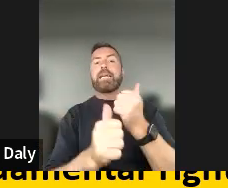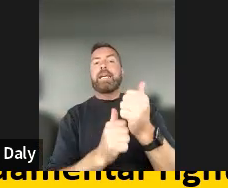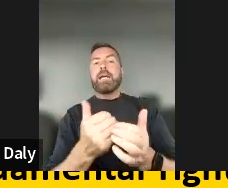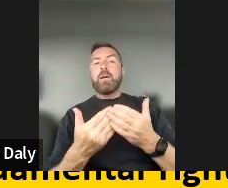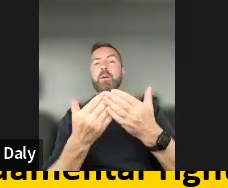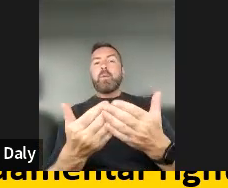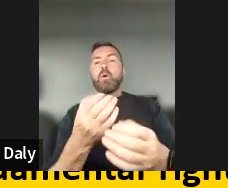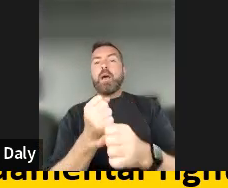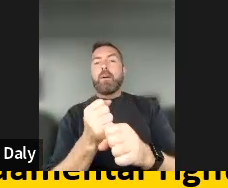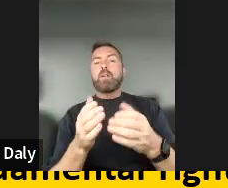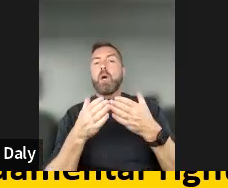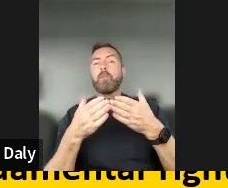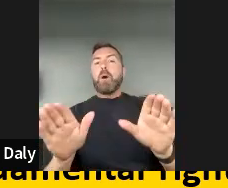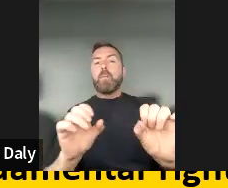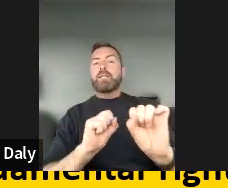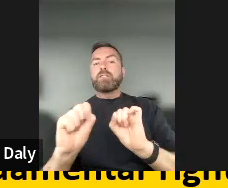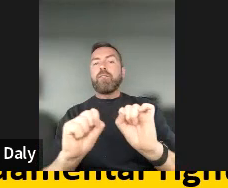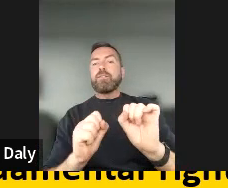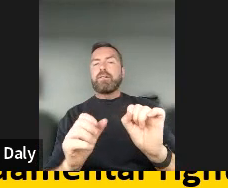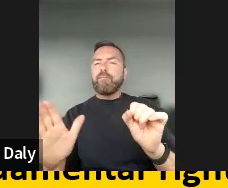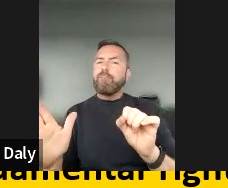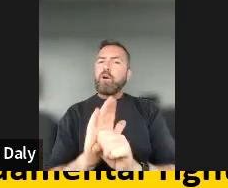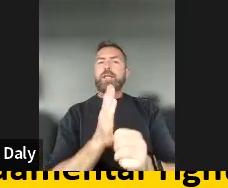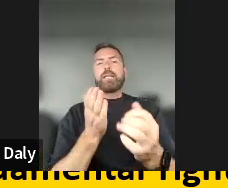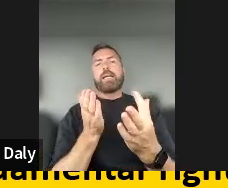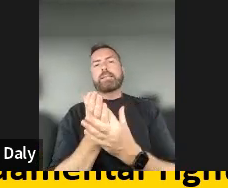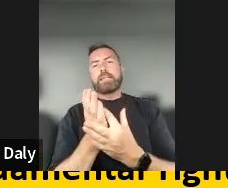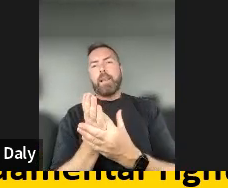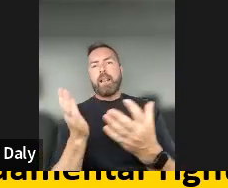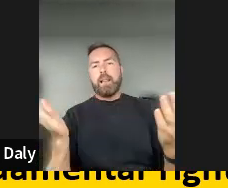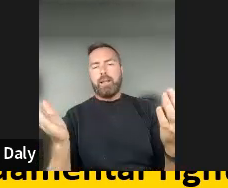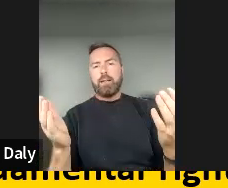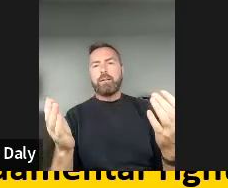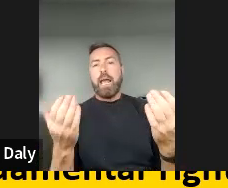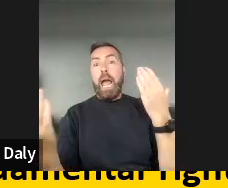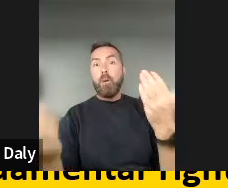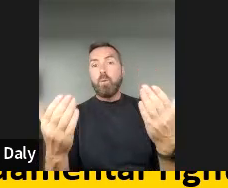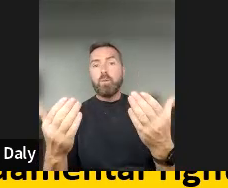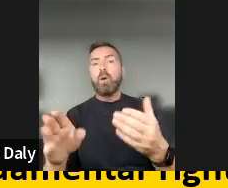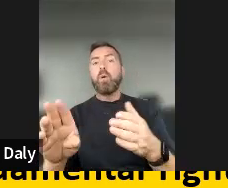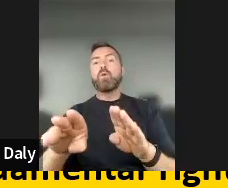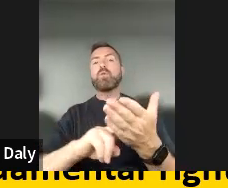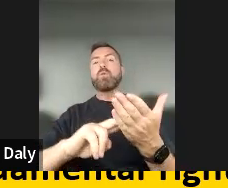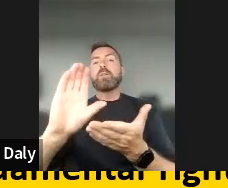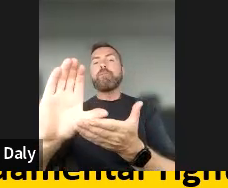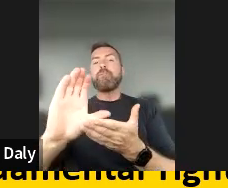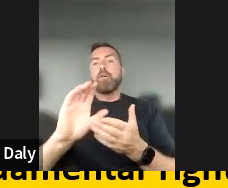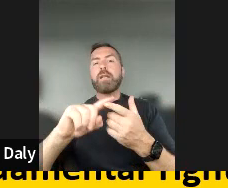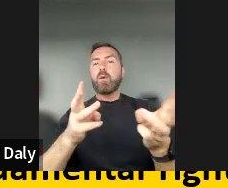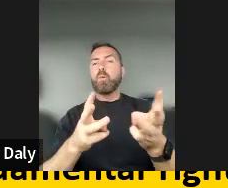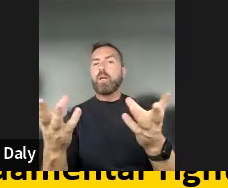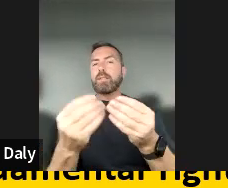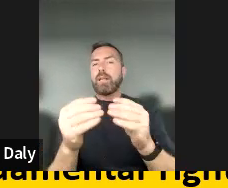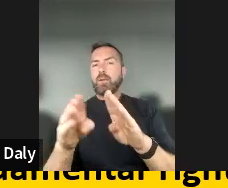services that are fully accessible, and how to reach this goal is funding and collaborating with civil societies that can